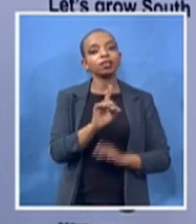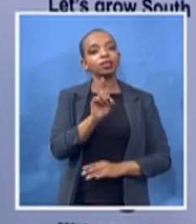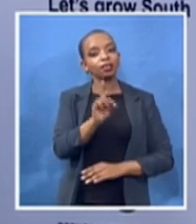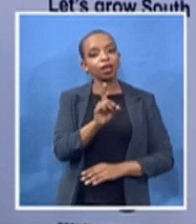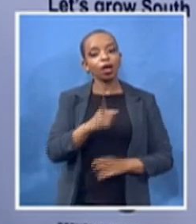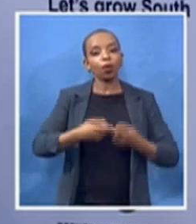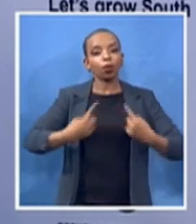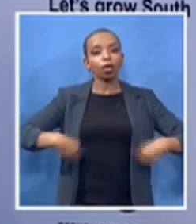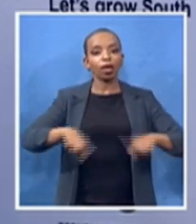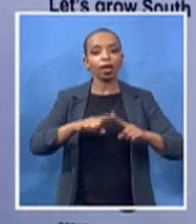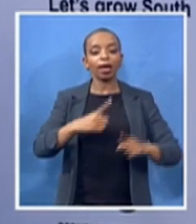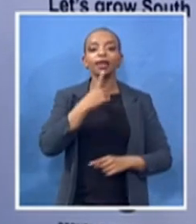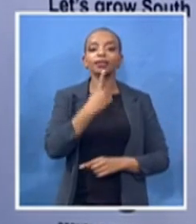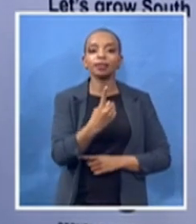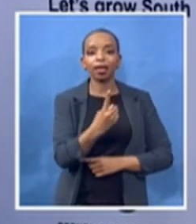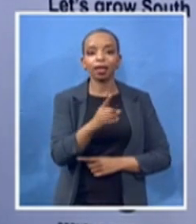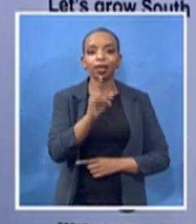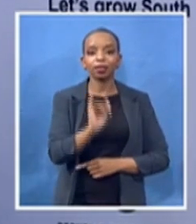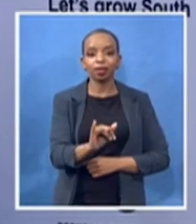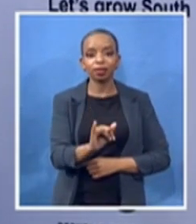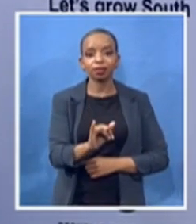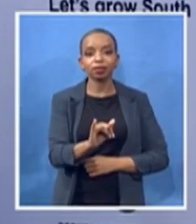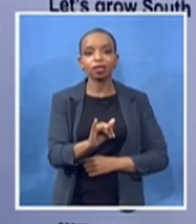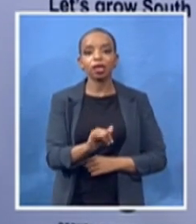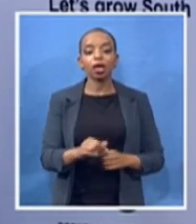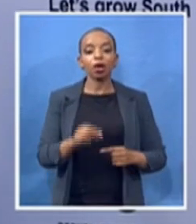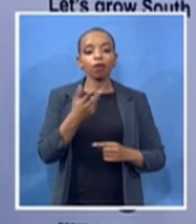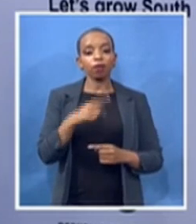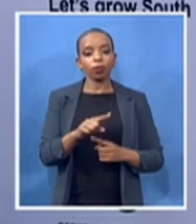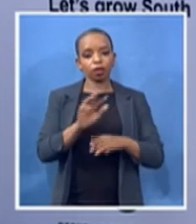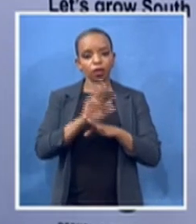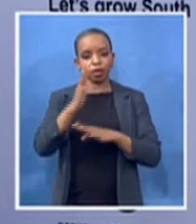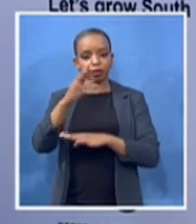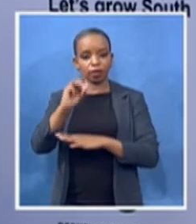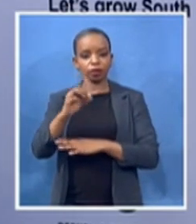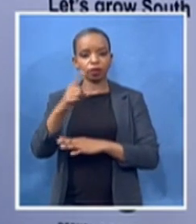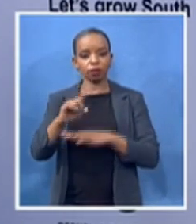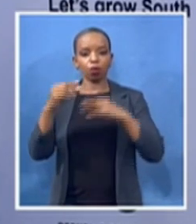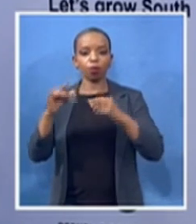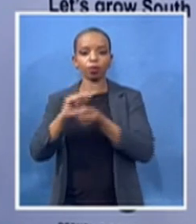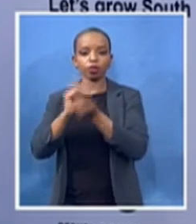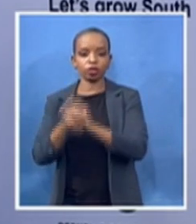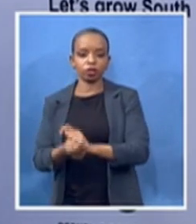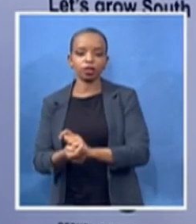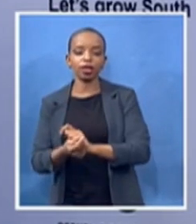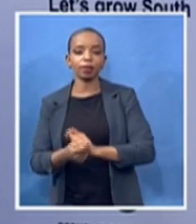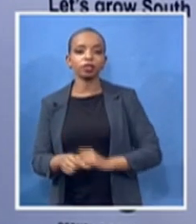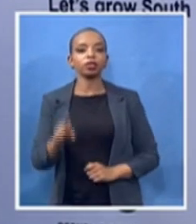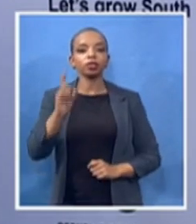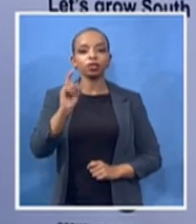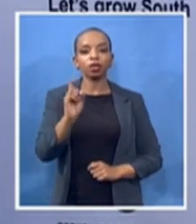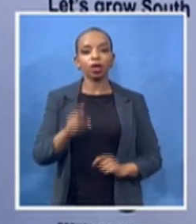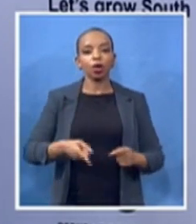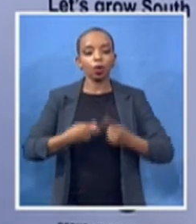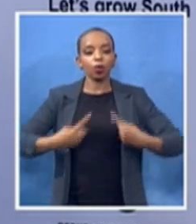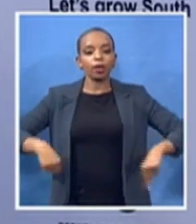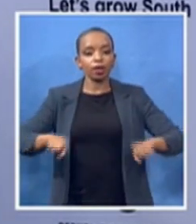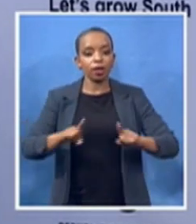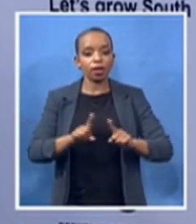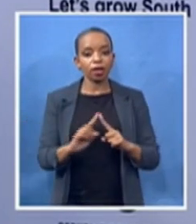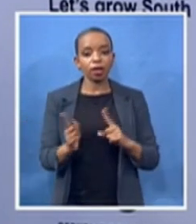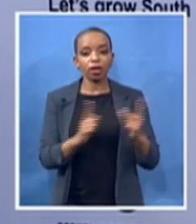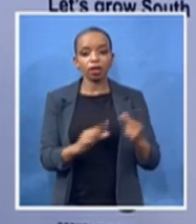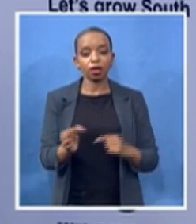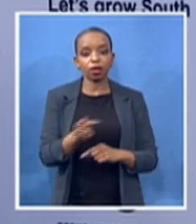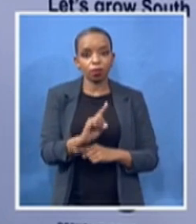what is it that we ought to do we ought to go where others do not go dare not to go